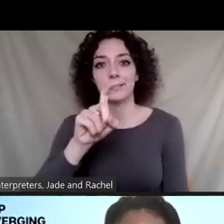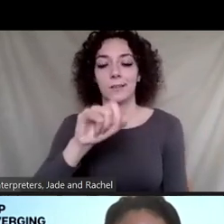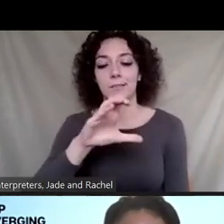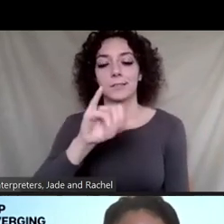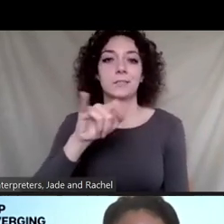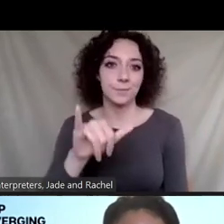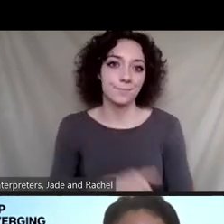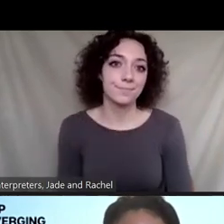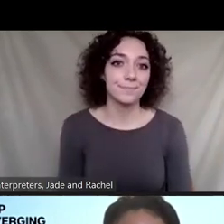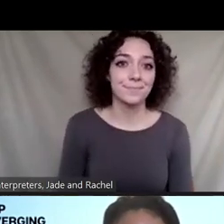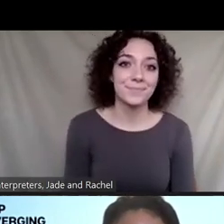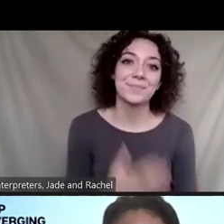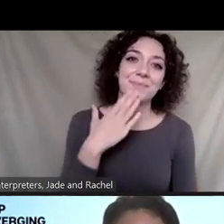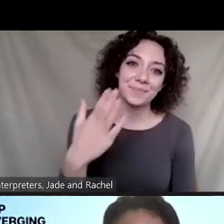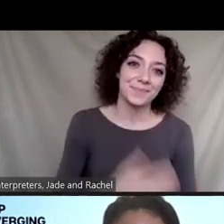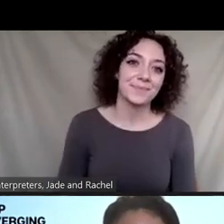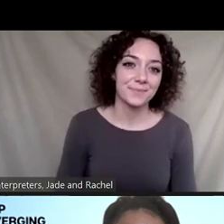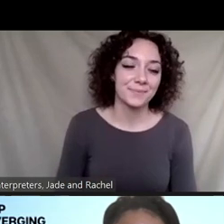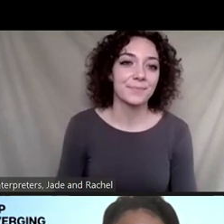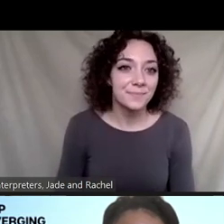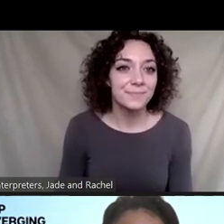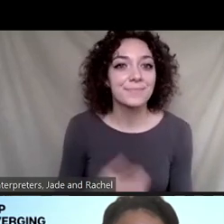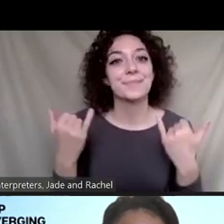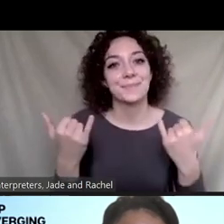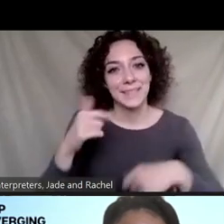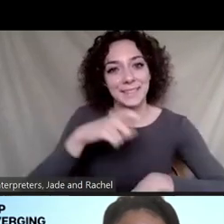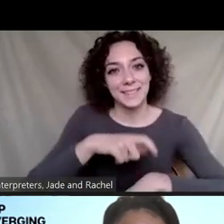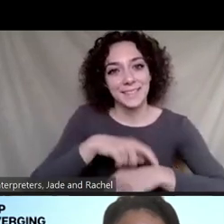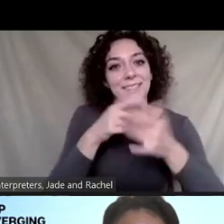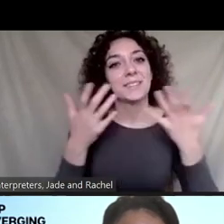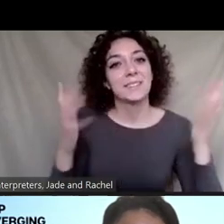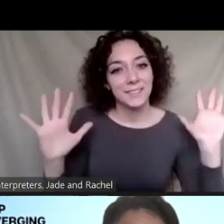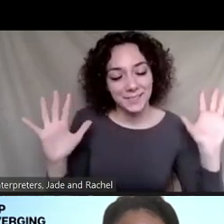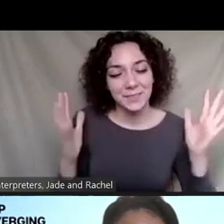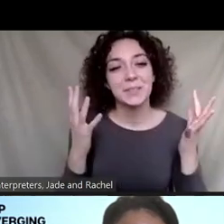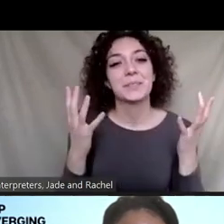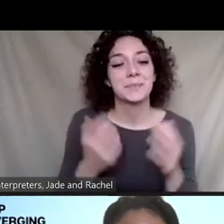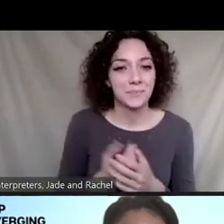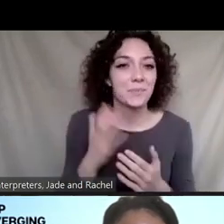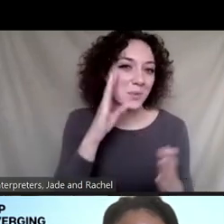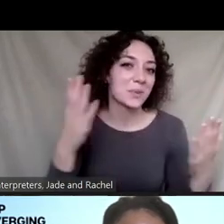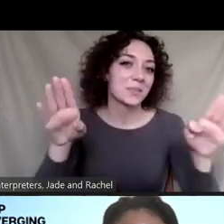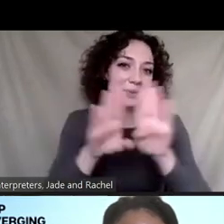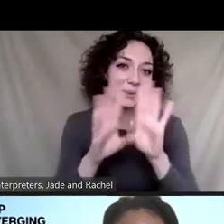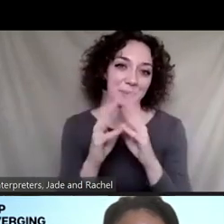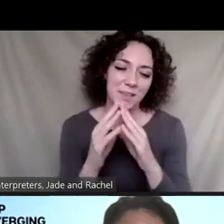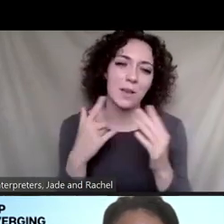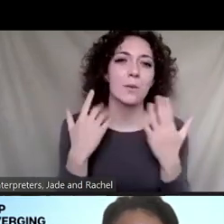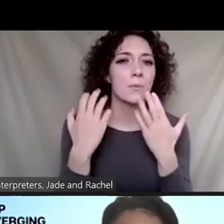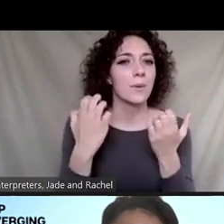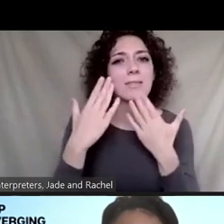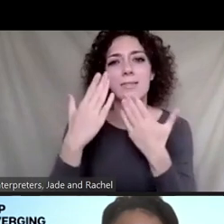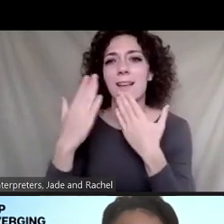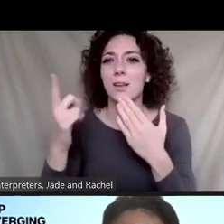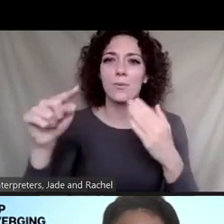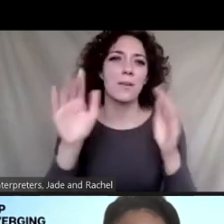Great, thank you. Okay, well, I know we're getting to time, so I'd like to conclude now. So thank you to all our amazing panelists